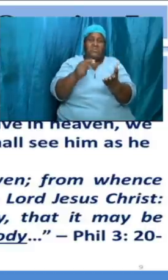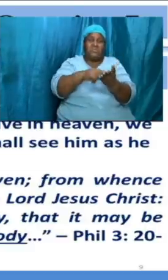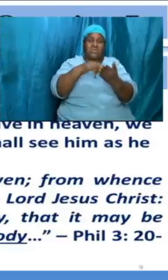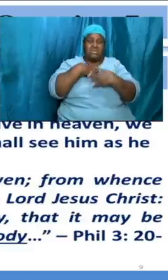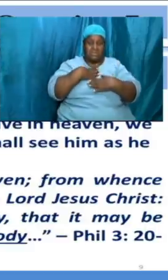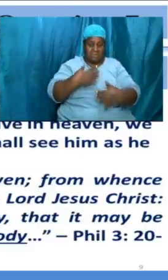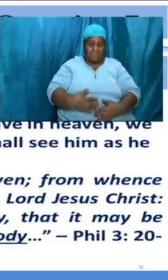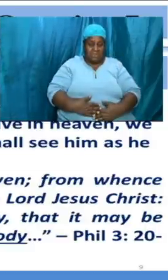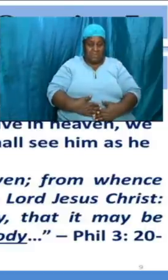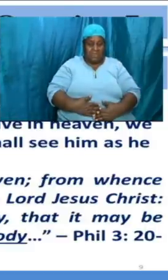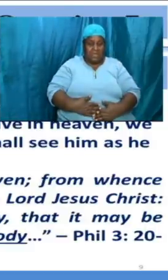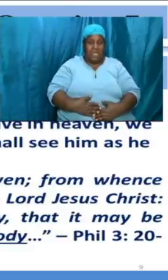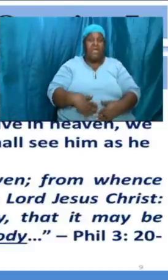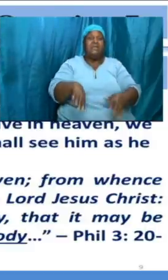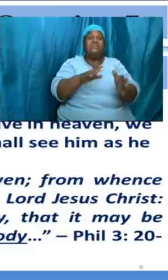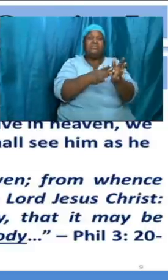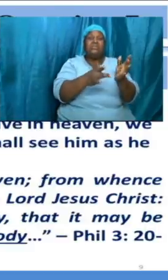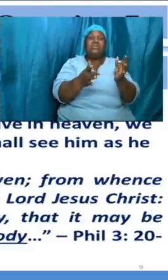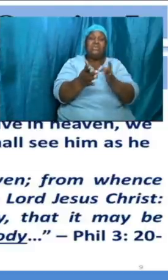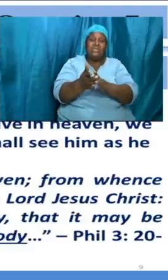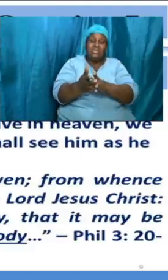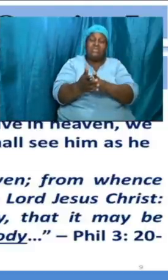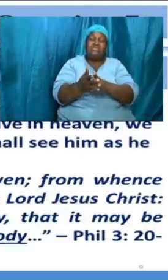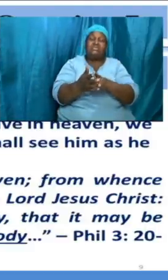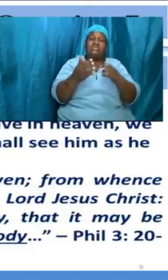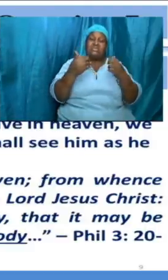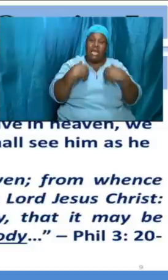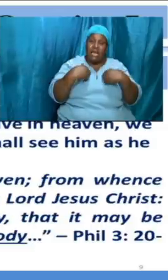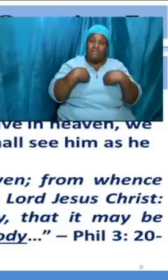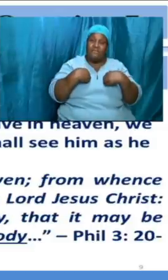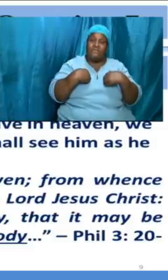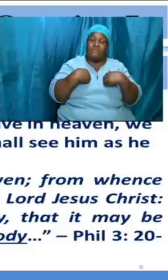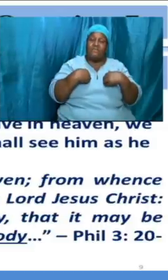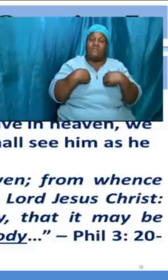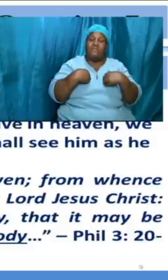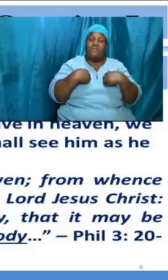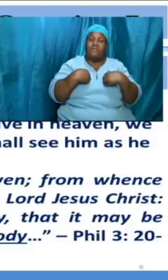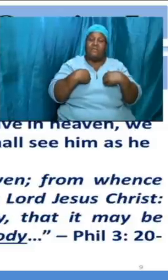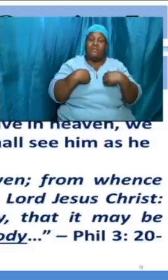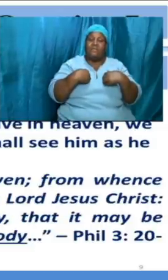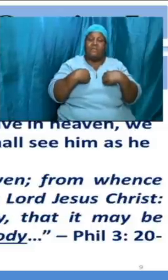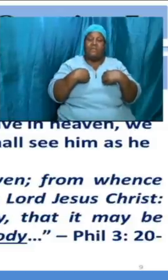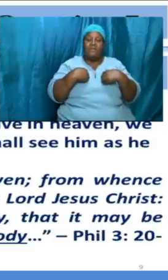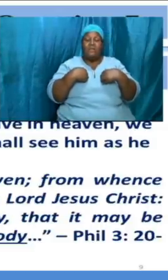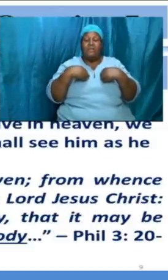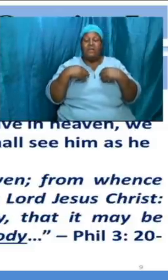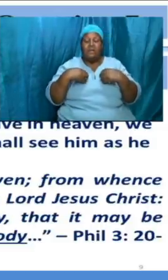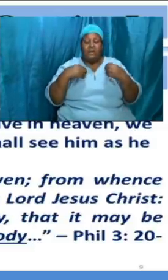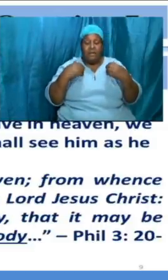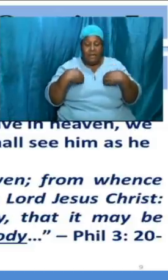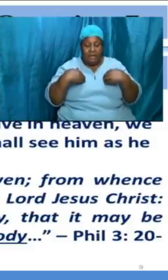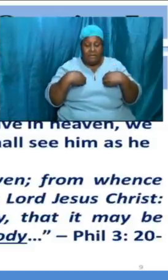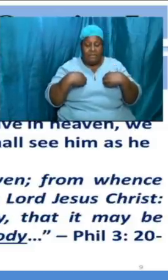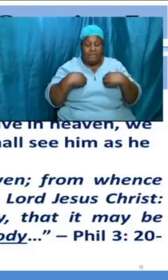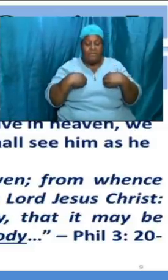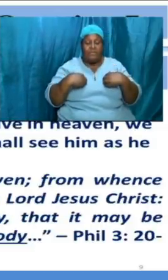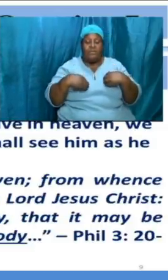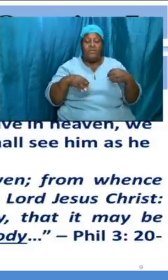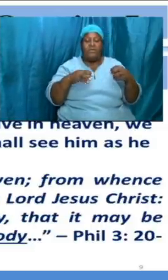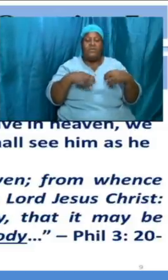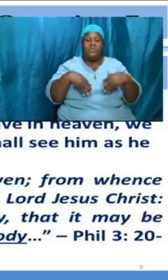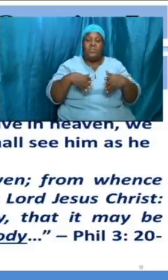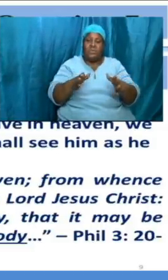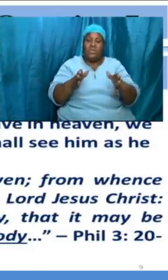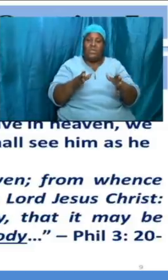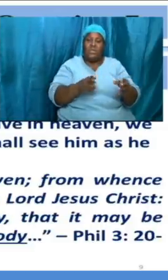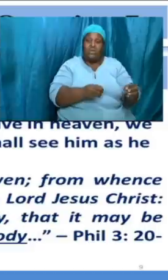had the capacity in this new glorified state to move through walls to